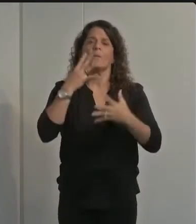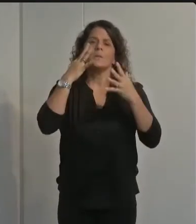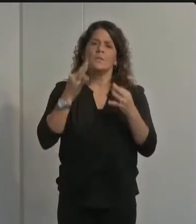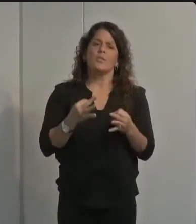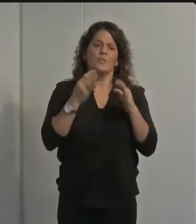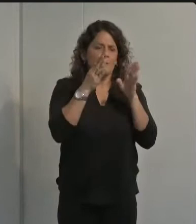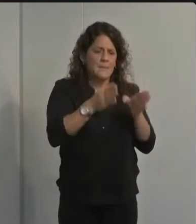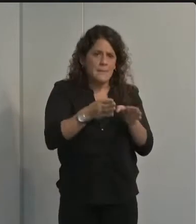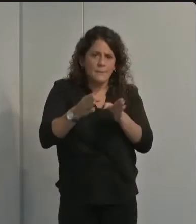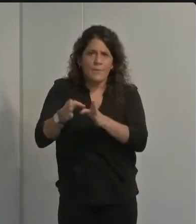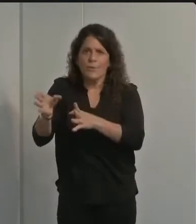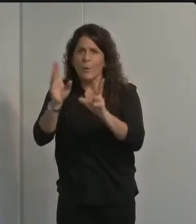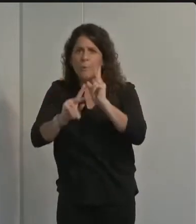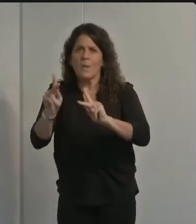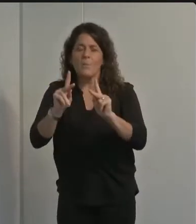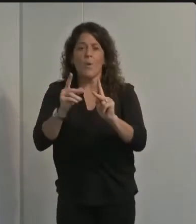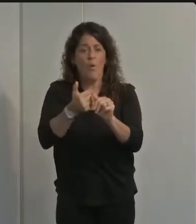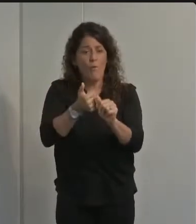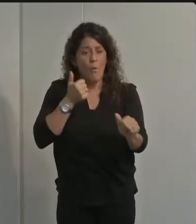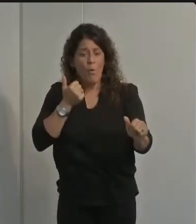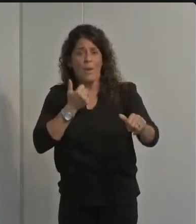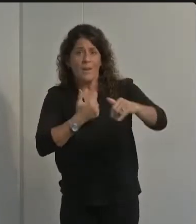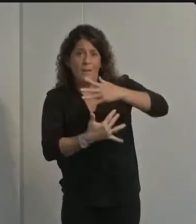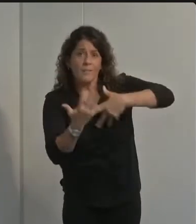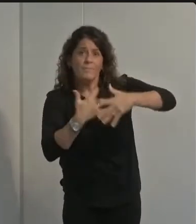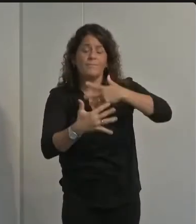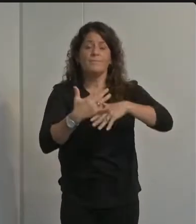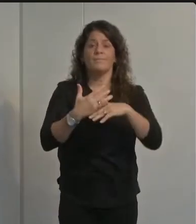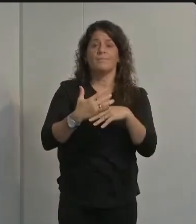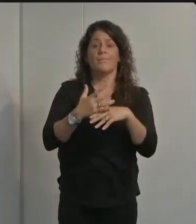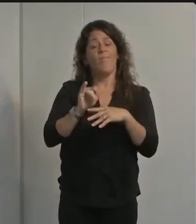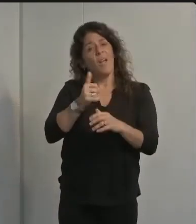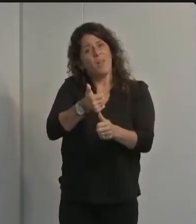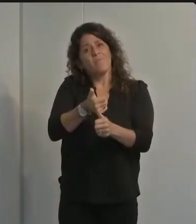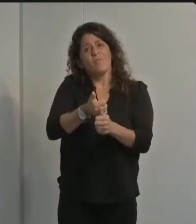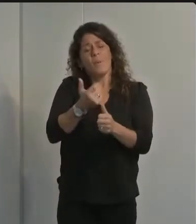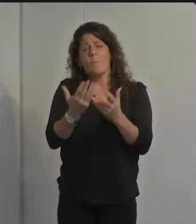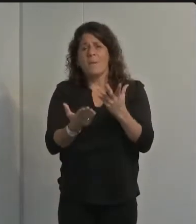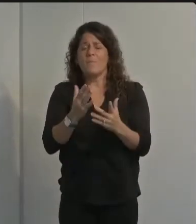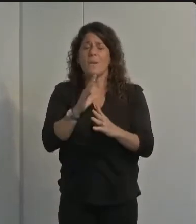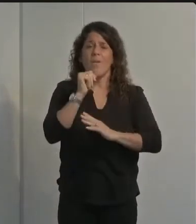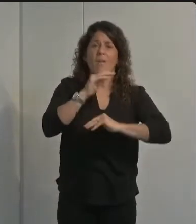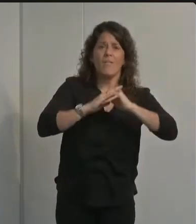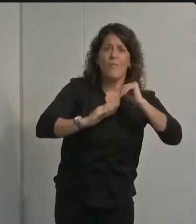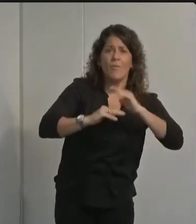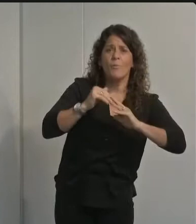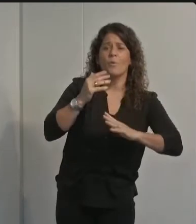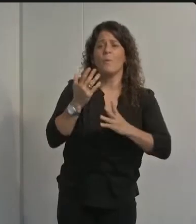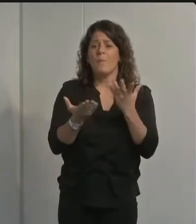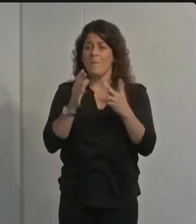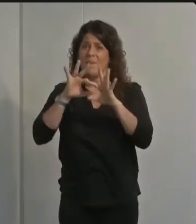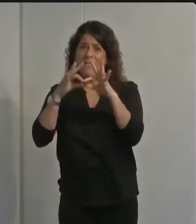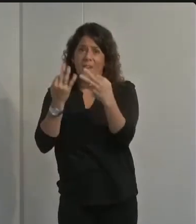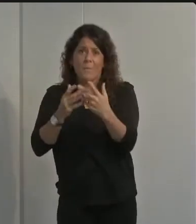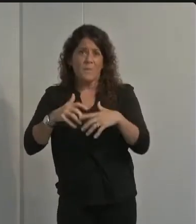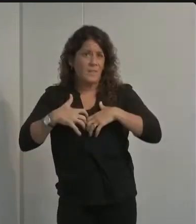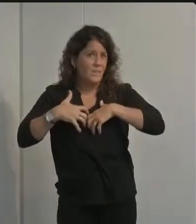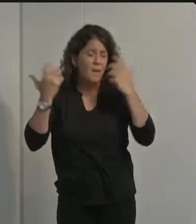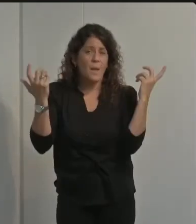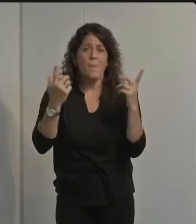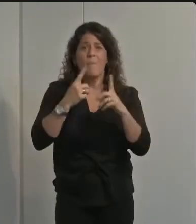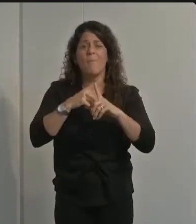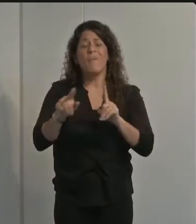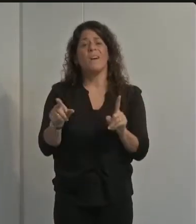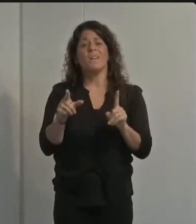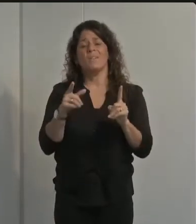avoiding gatherings can be uncomfortable and the expectations of family members can be difficult to manage but the consequences of making